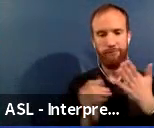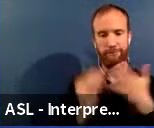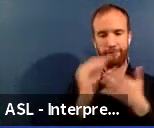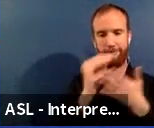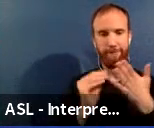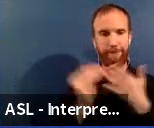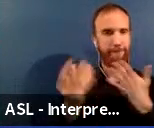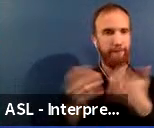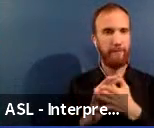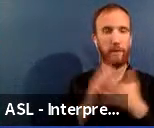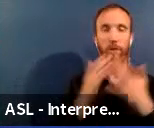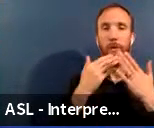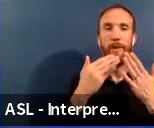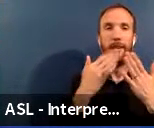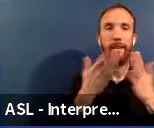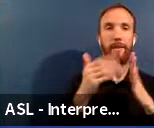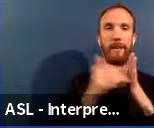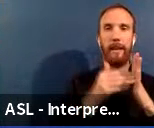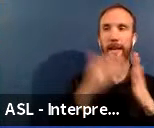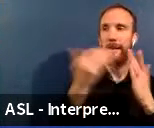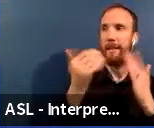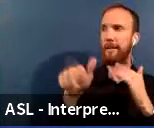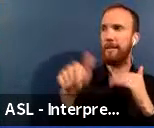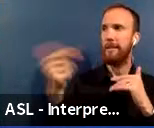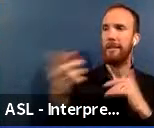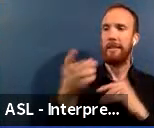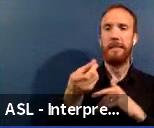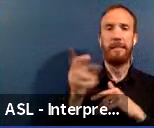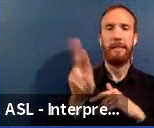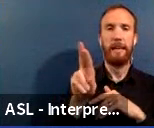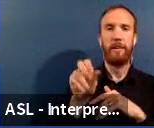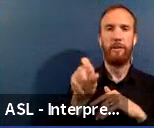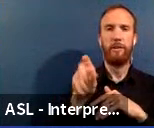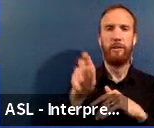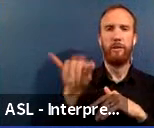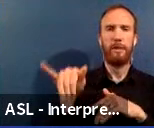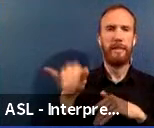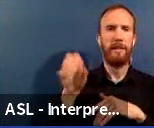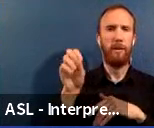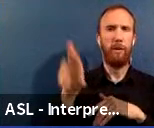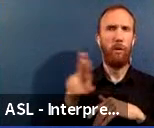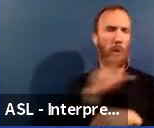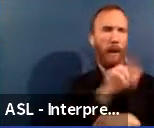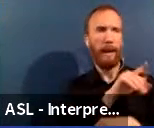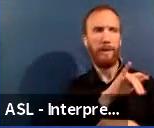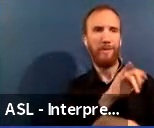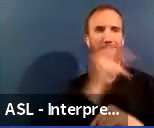it back over to Dr. Sweeney or Adrian, I think, for questions and answers.